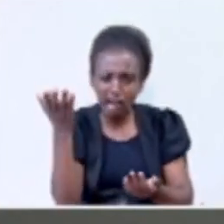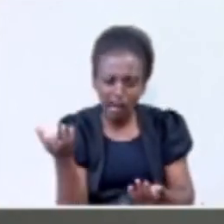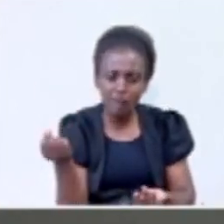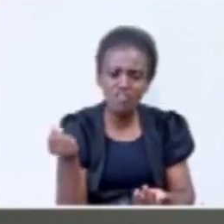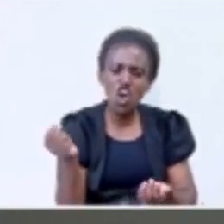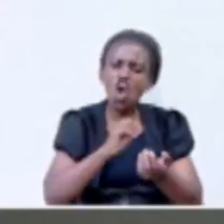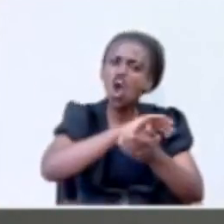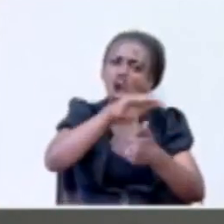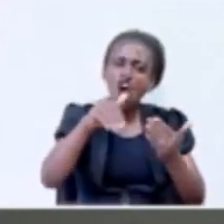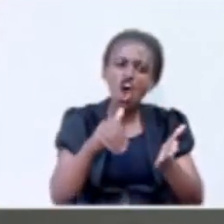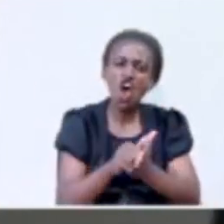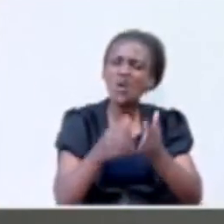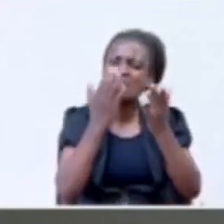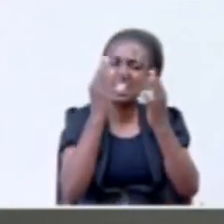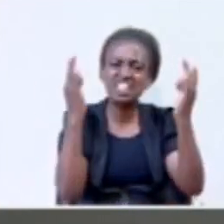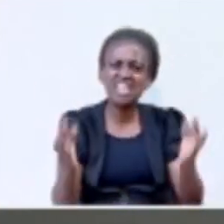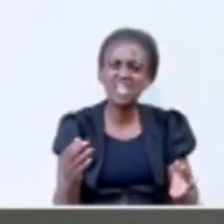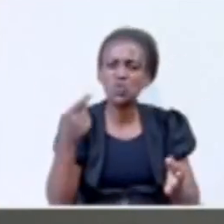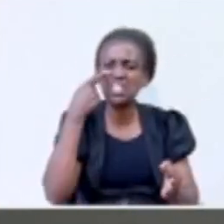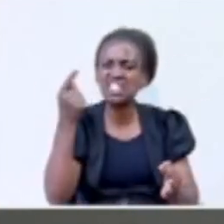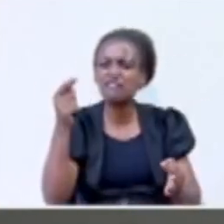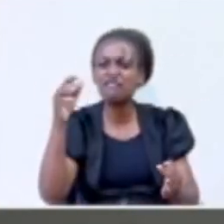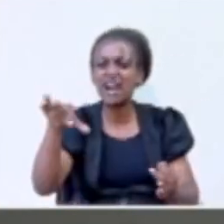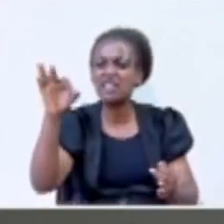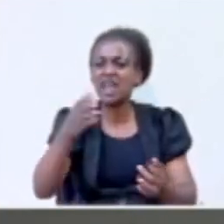all kinds of things you find anywhere,